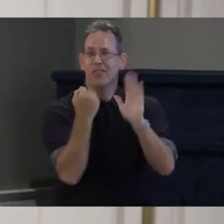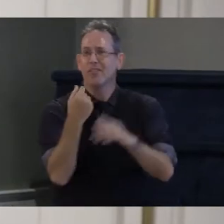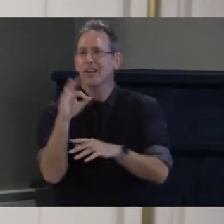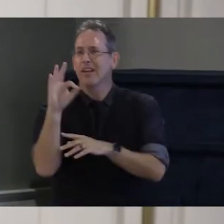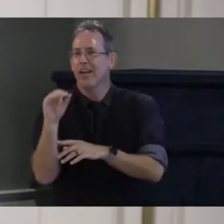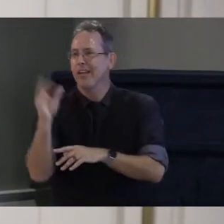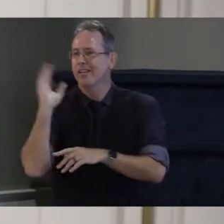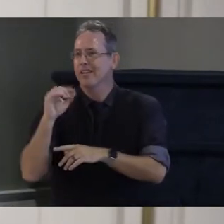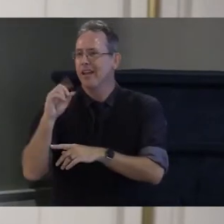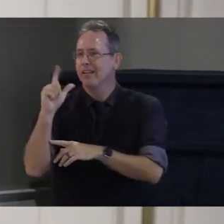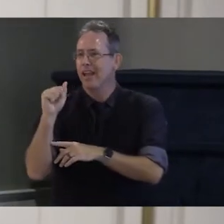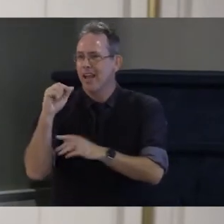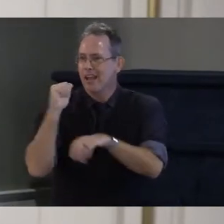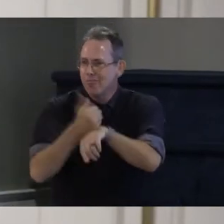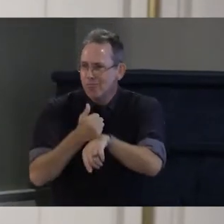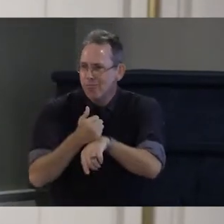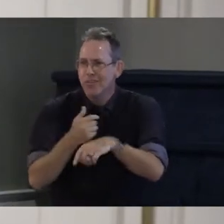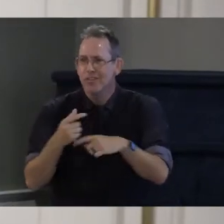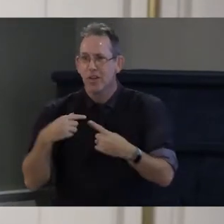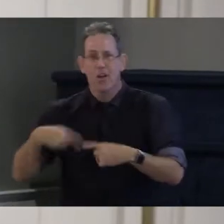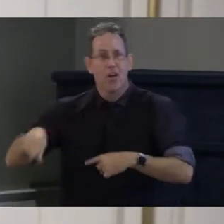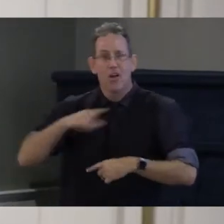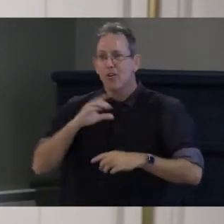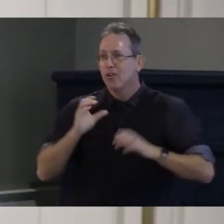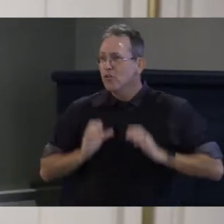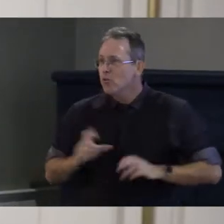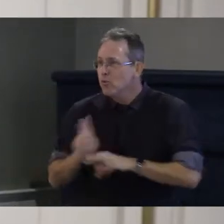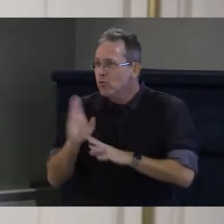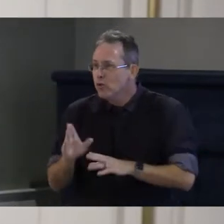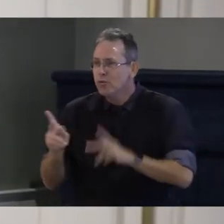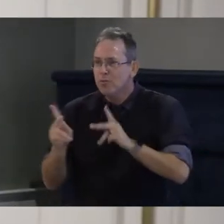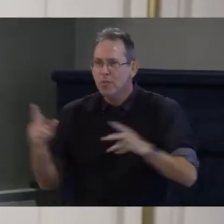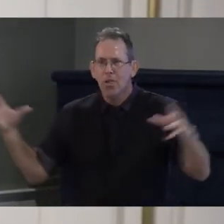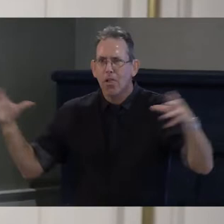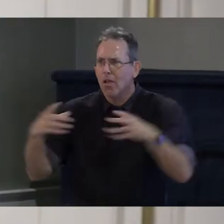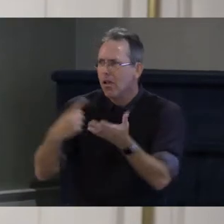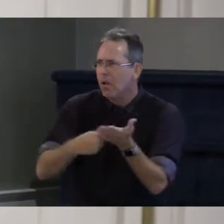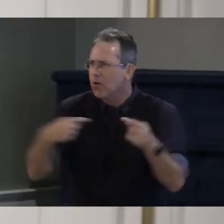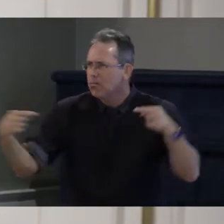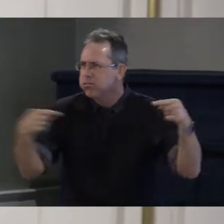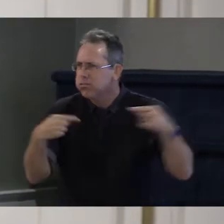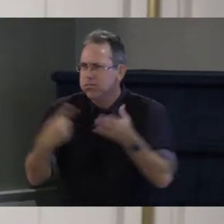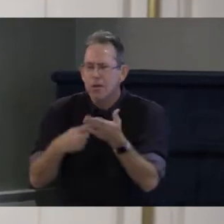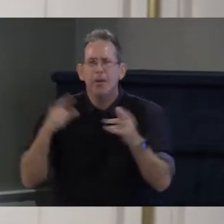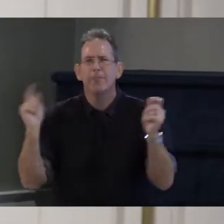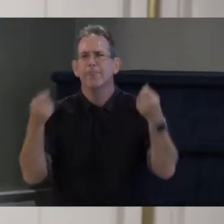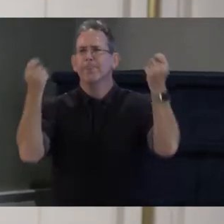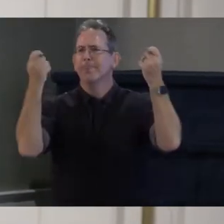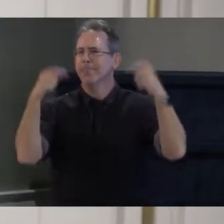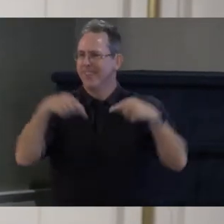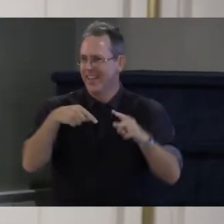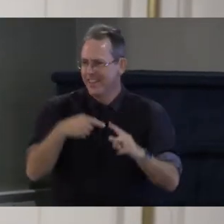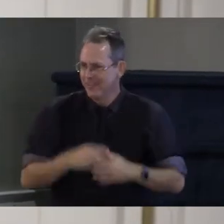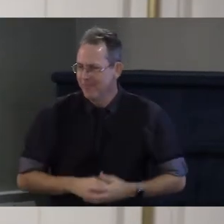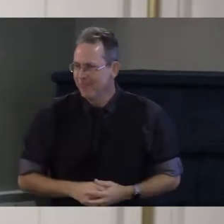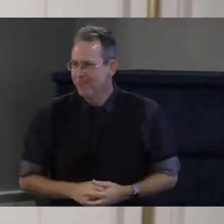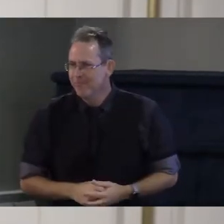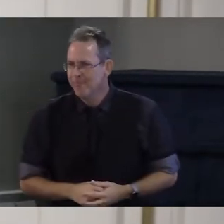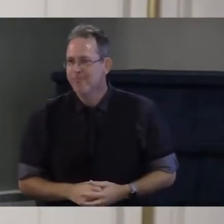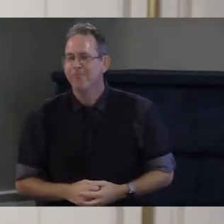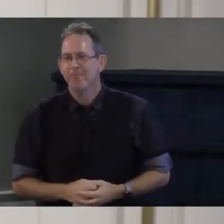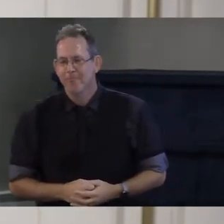and a celebration to honor the ADA and the access and inclusion that that brought us and continue to bring us for folks with disabilities and the deaf